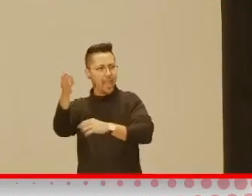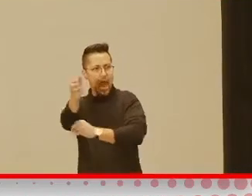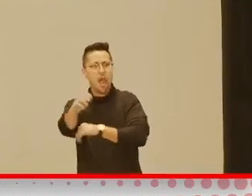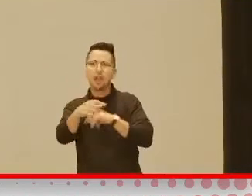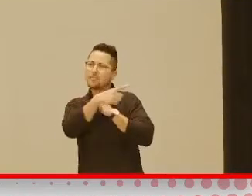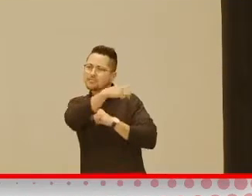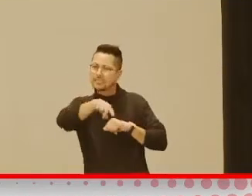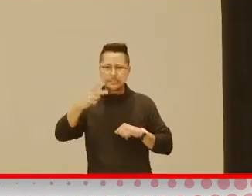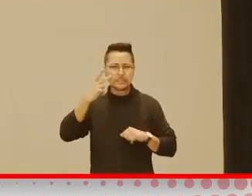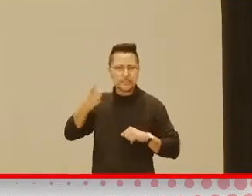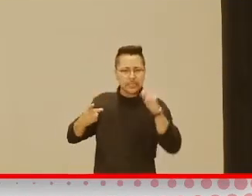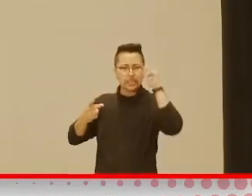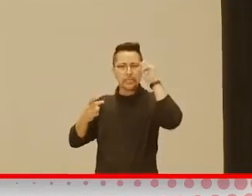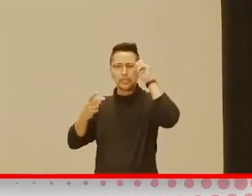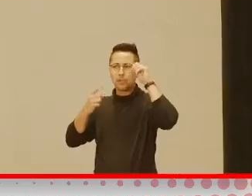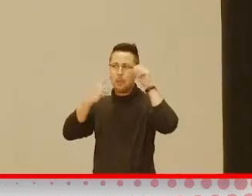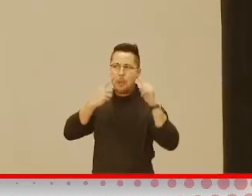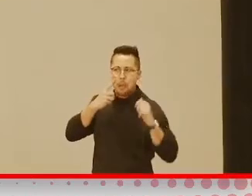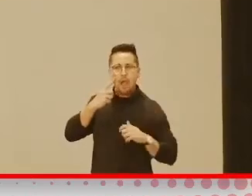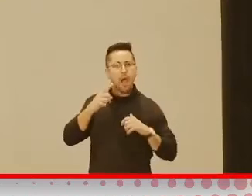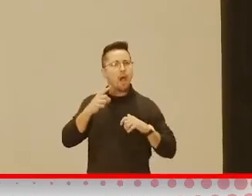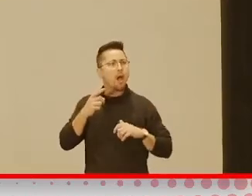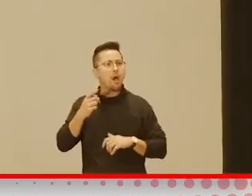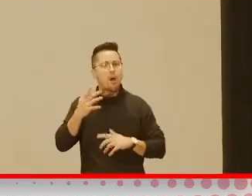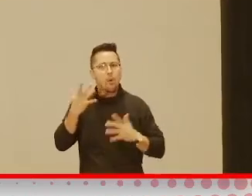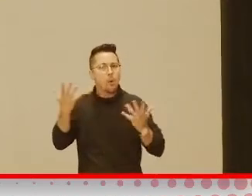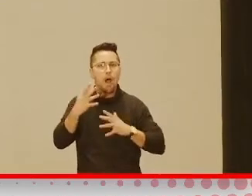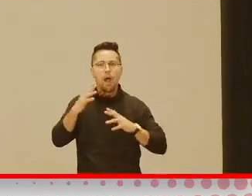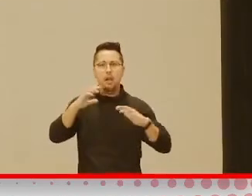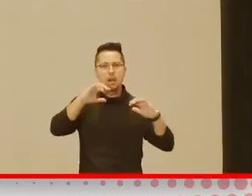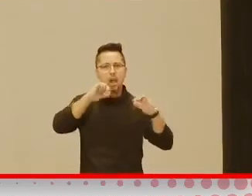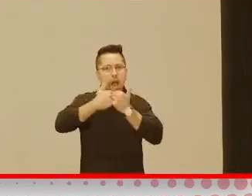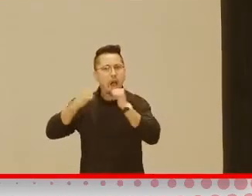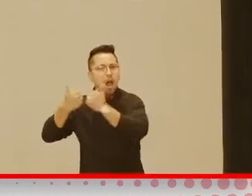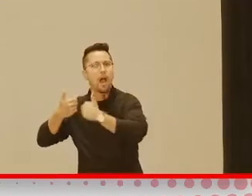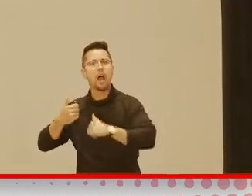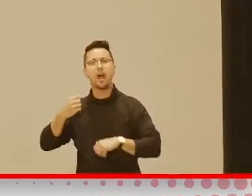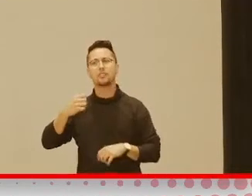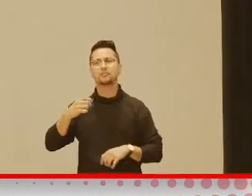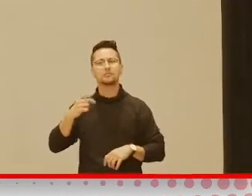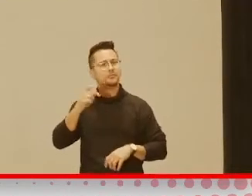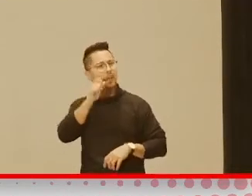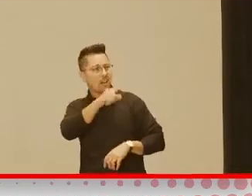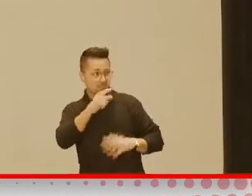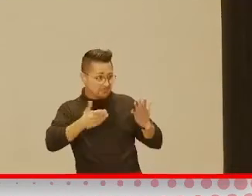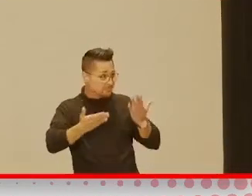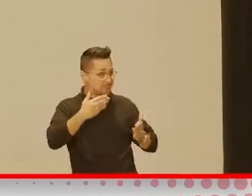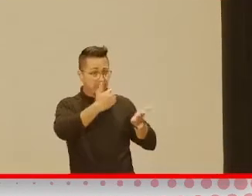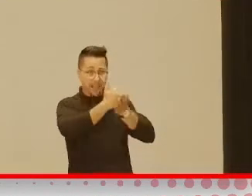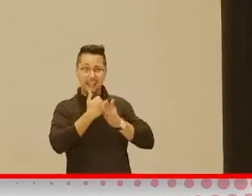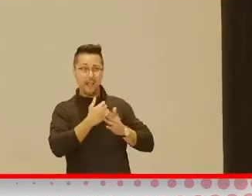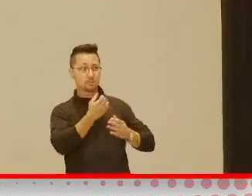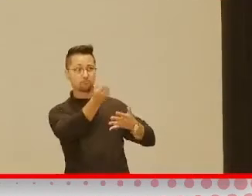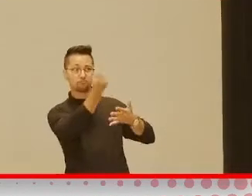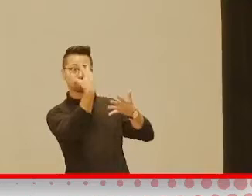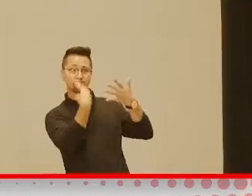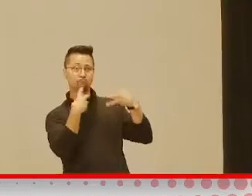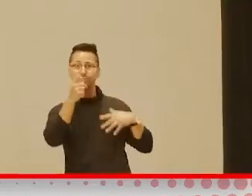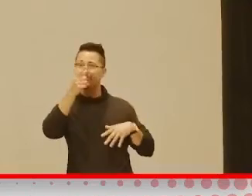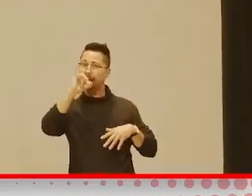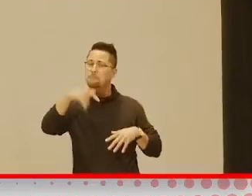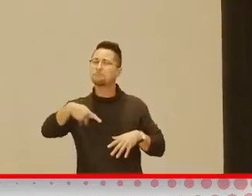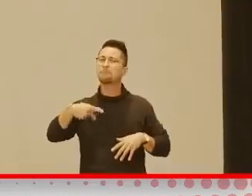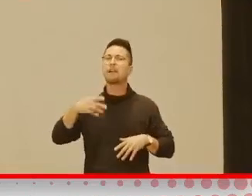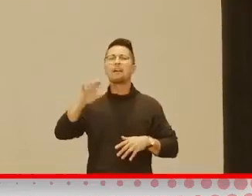what might be triggering the challenges and those things and see if they can help you through those things. That's what we're there for. We're there to